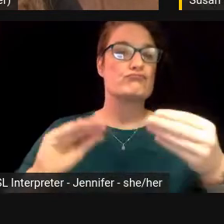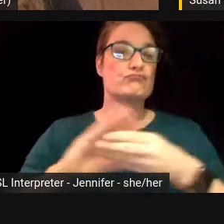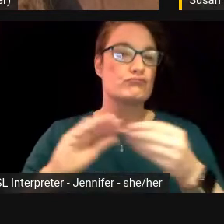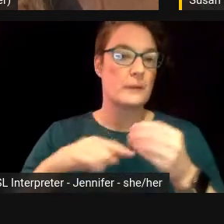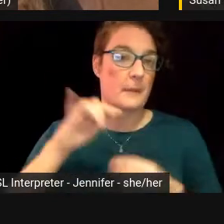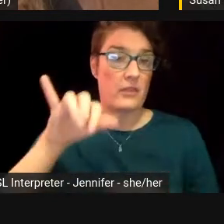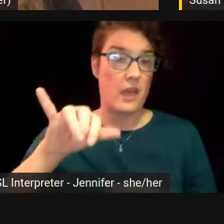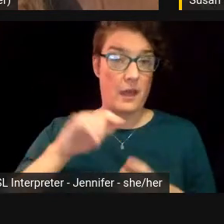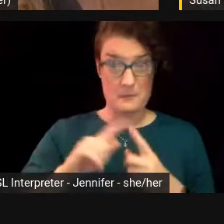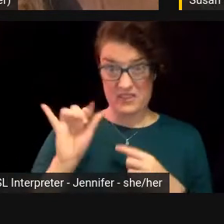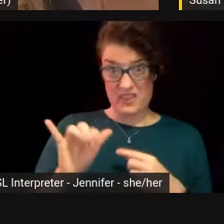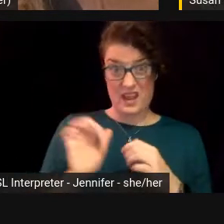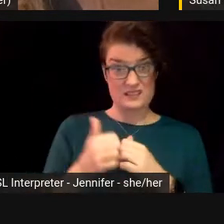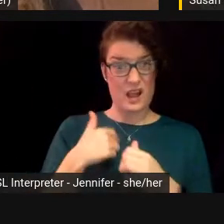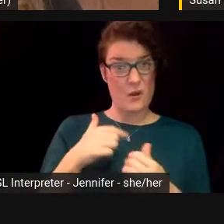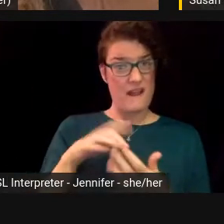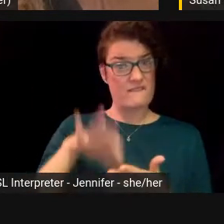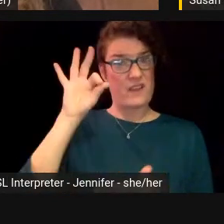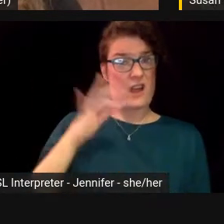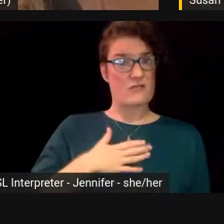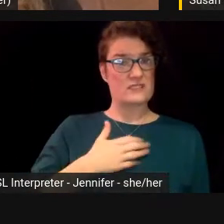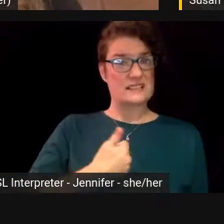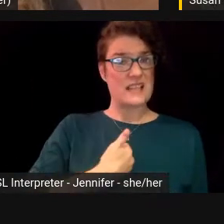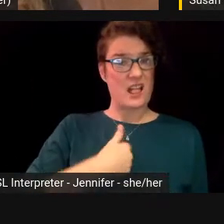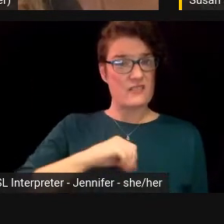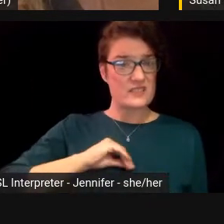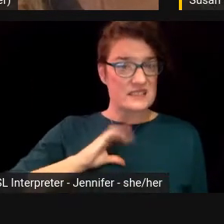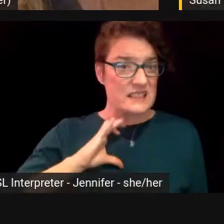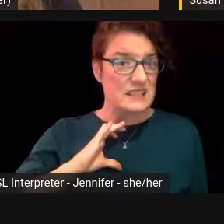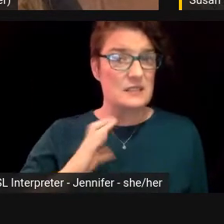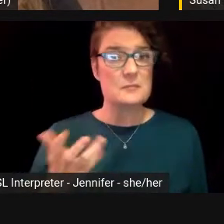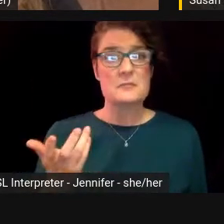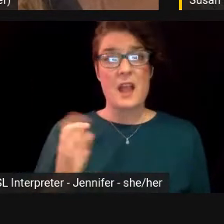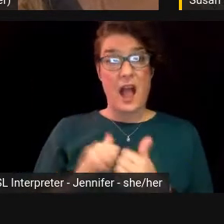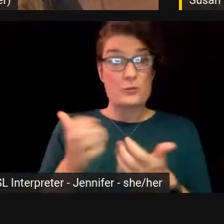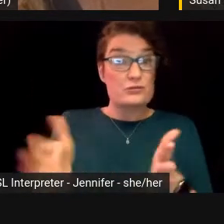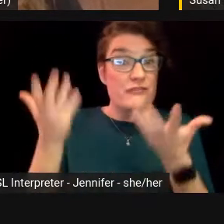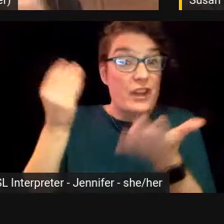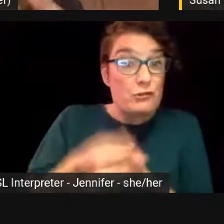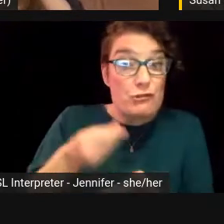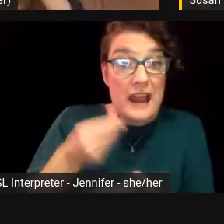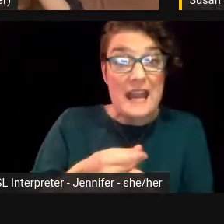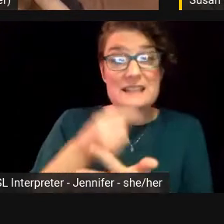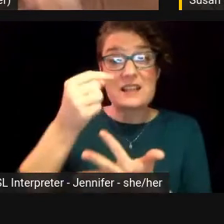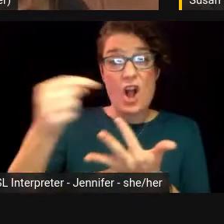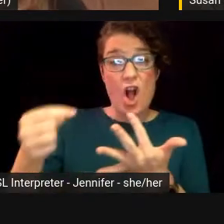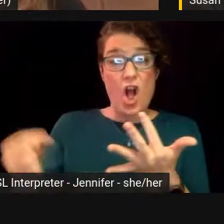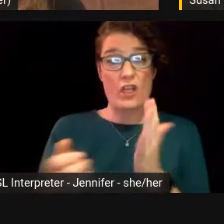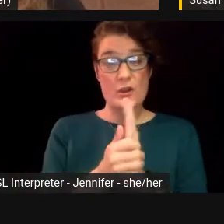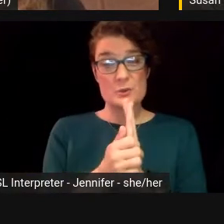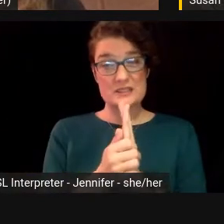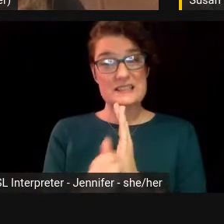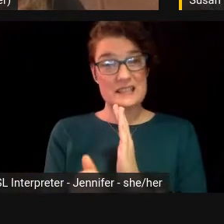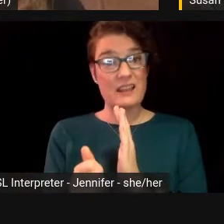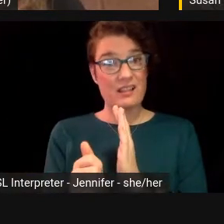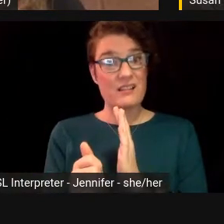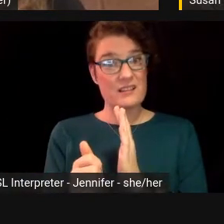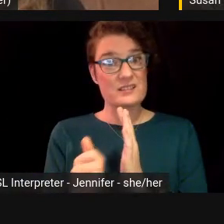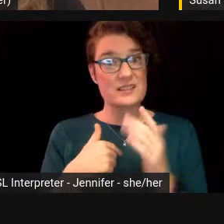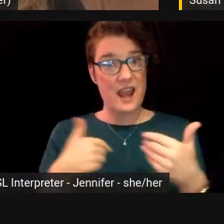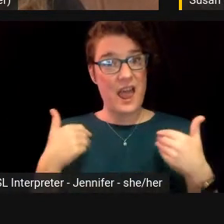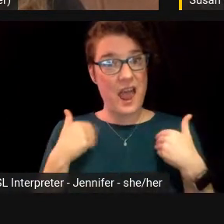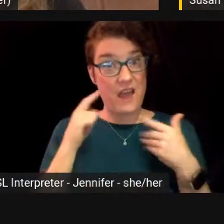an actual like self-esteem. It's where I learned how to fundraise all the skills that I have in leading an